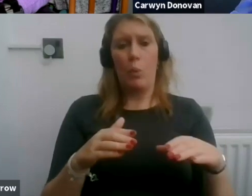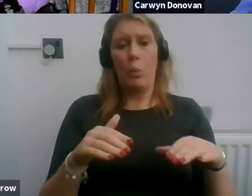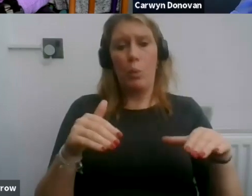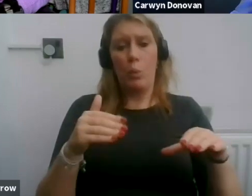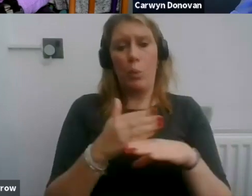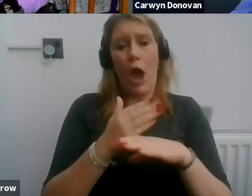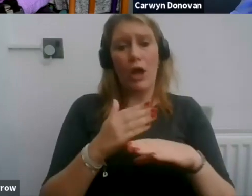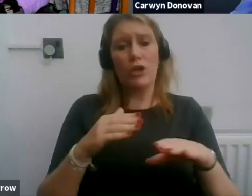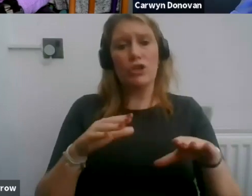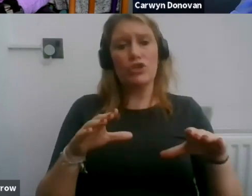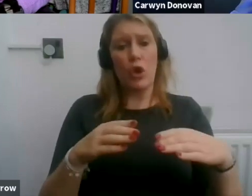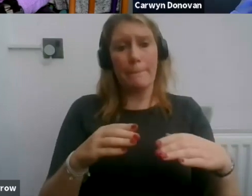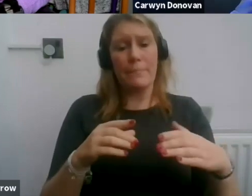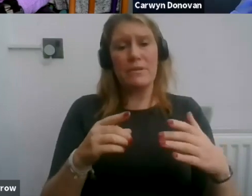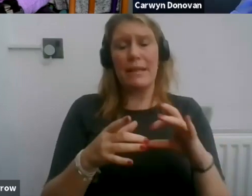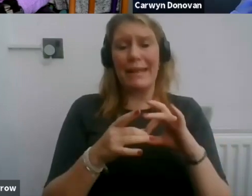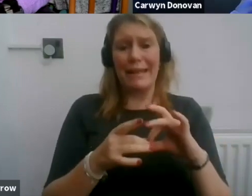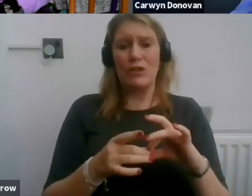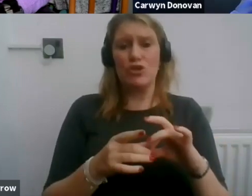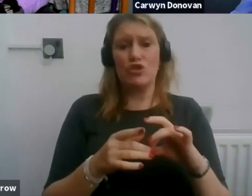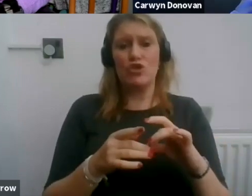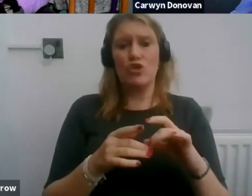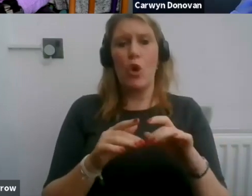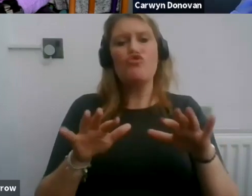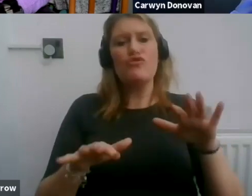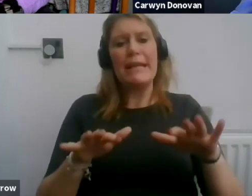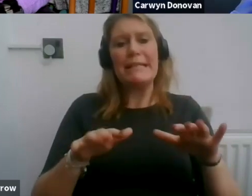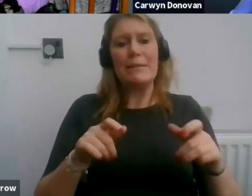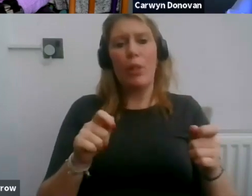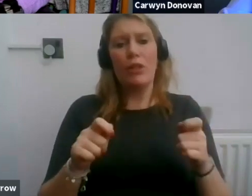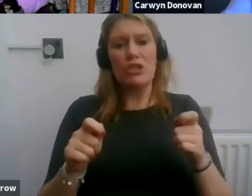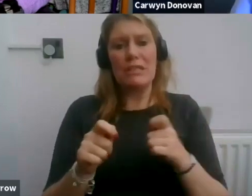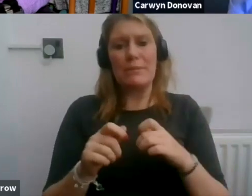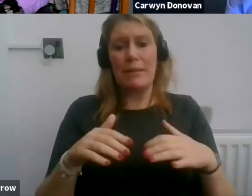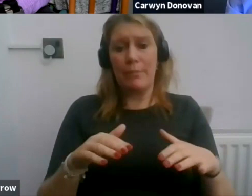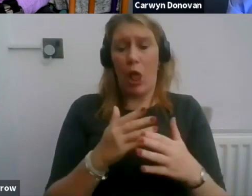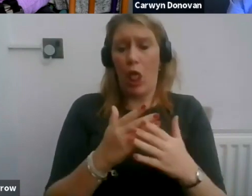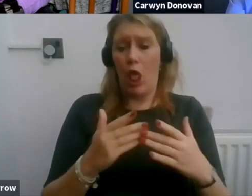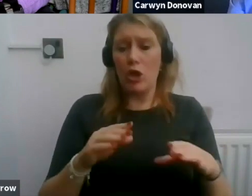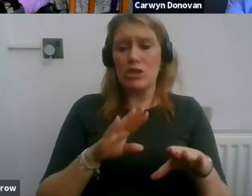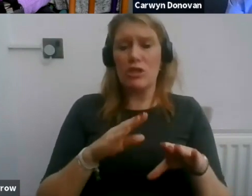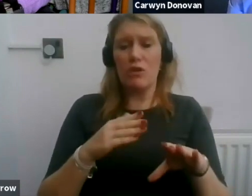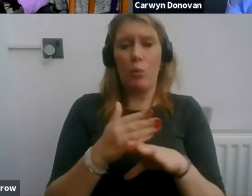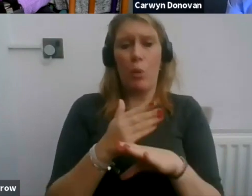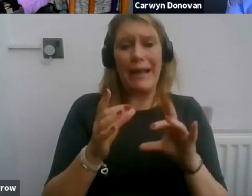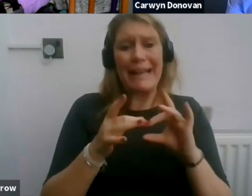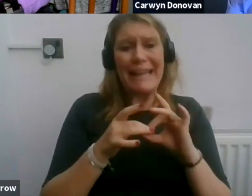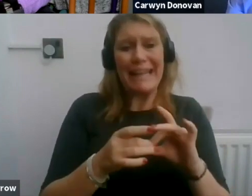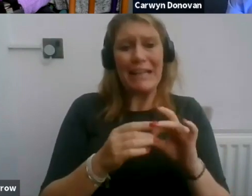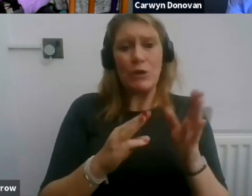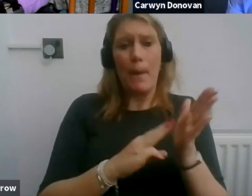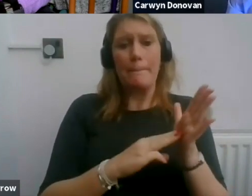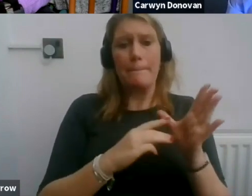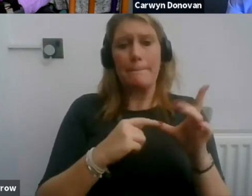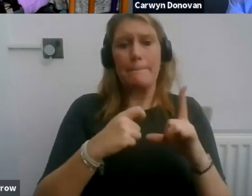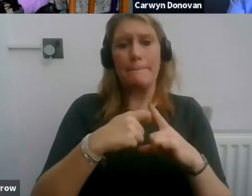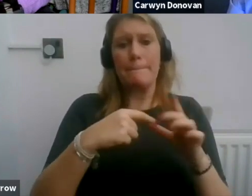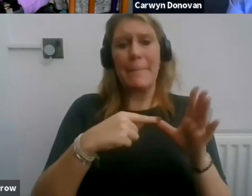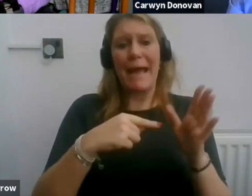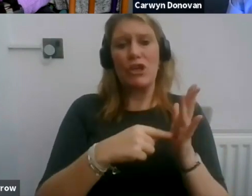we've been doing a lot of work around Makaton. But more broadly, I think,